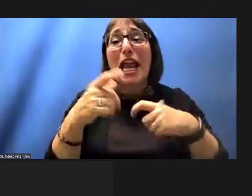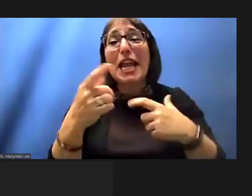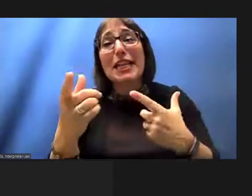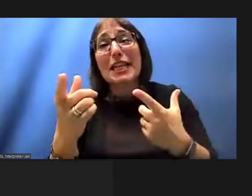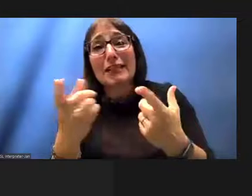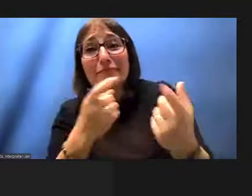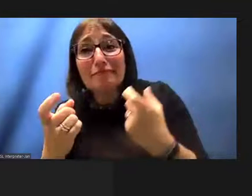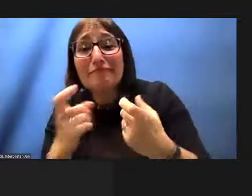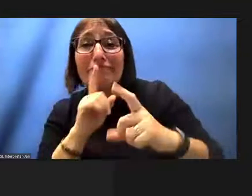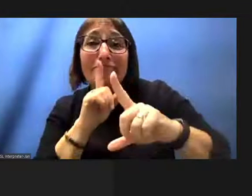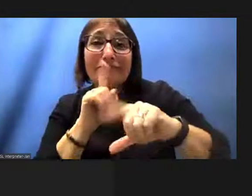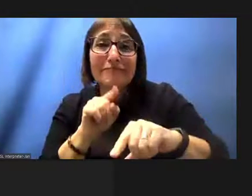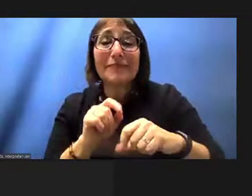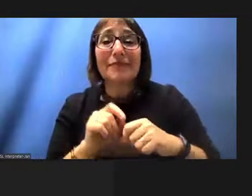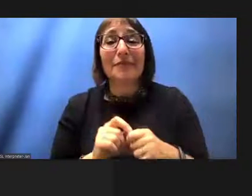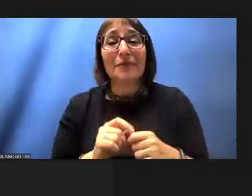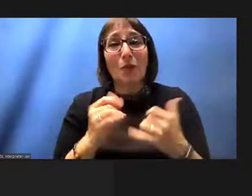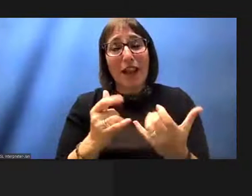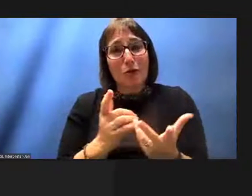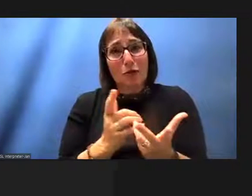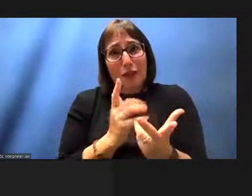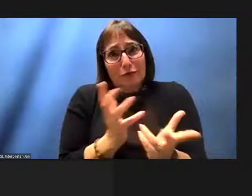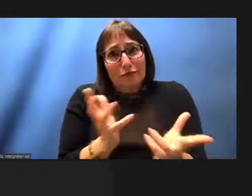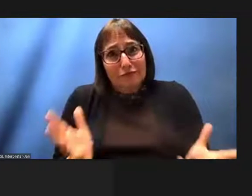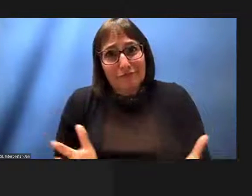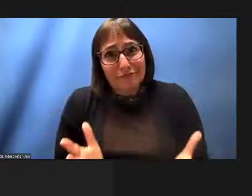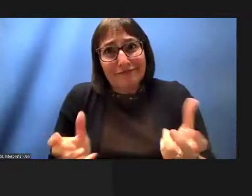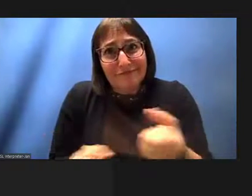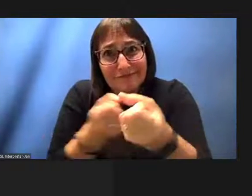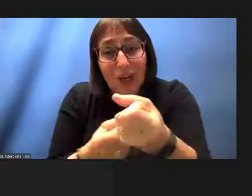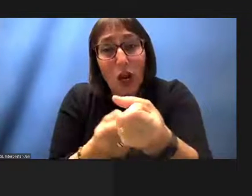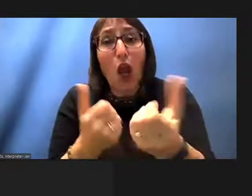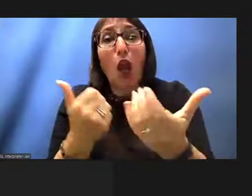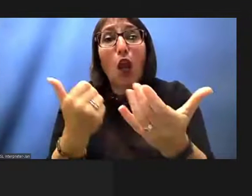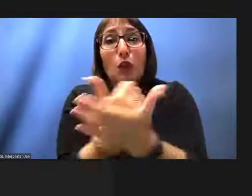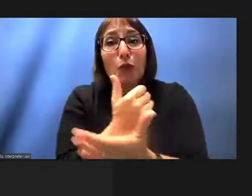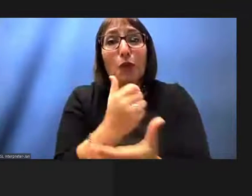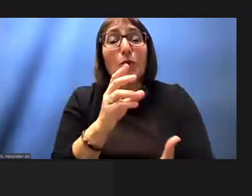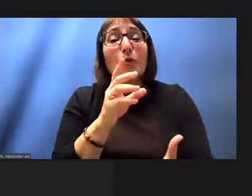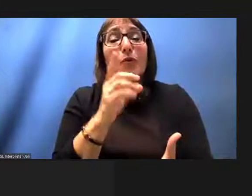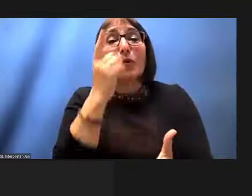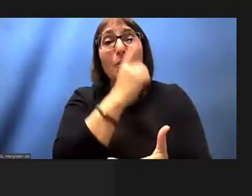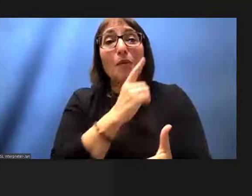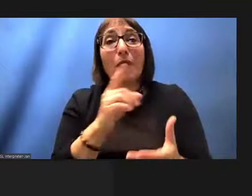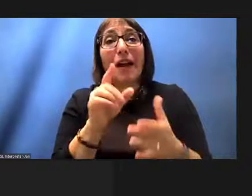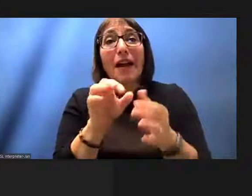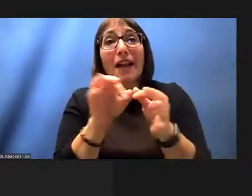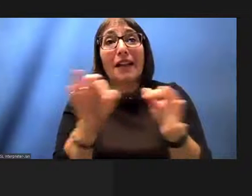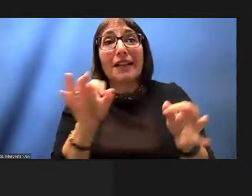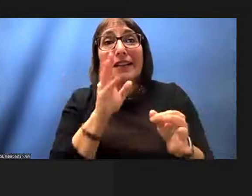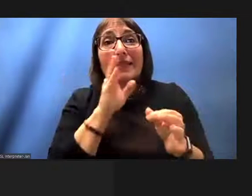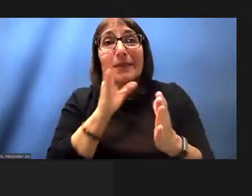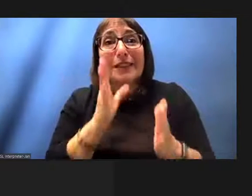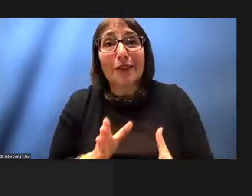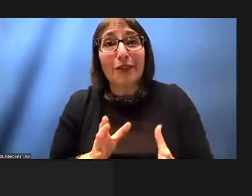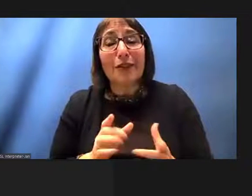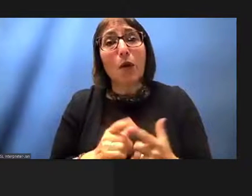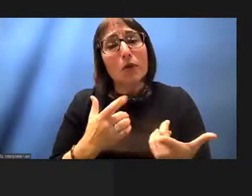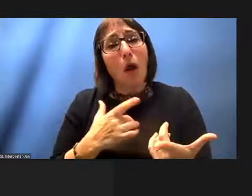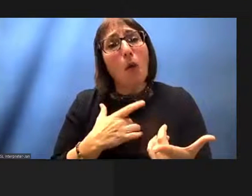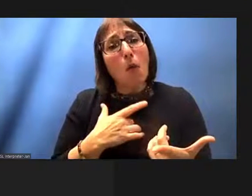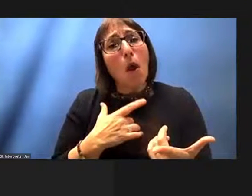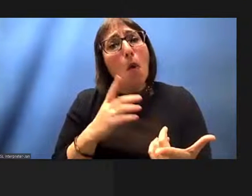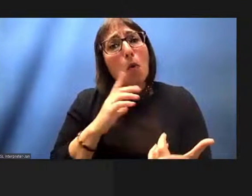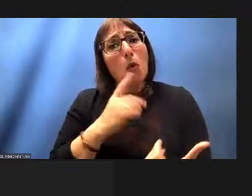regenerating new hawaiians or speakers of hawaiian is about our experience but we would like to